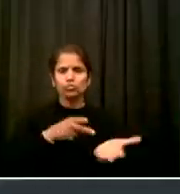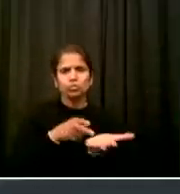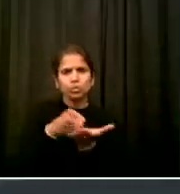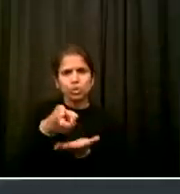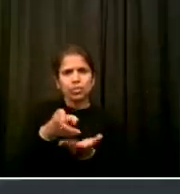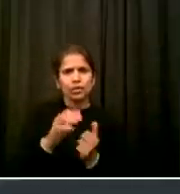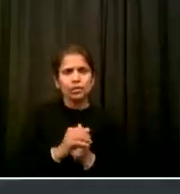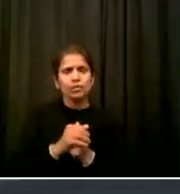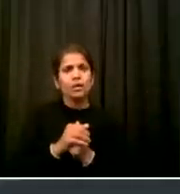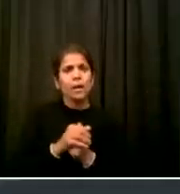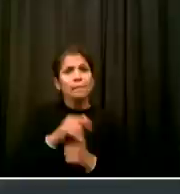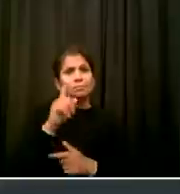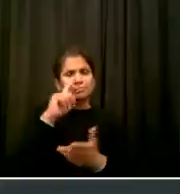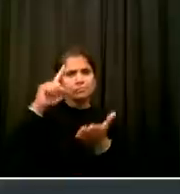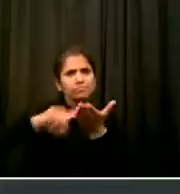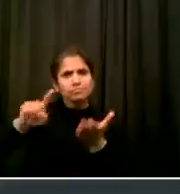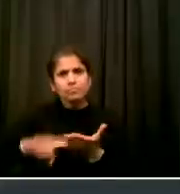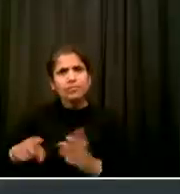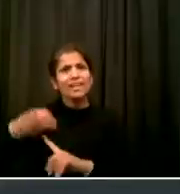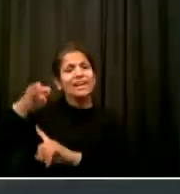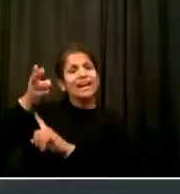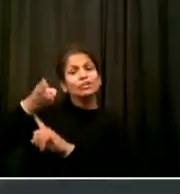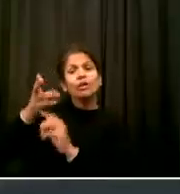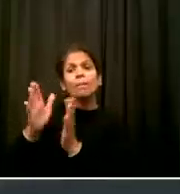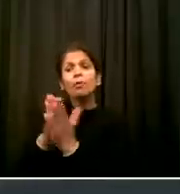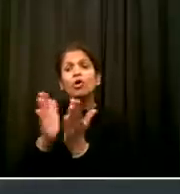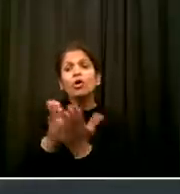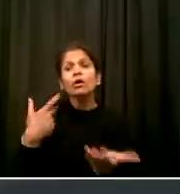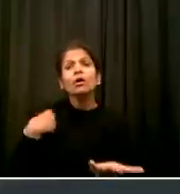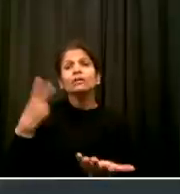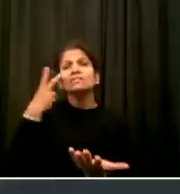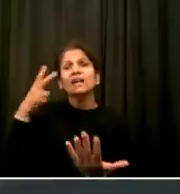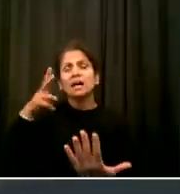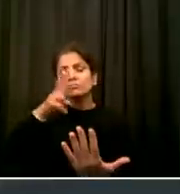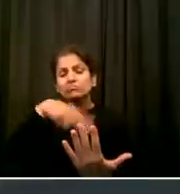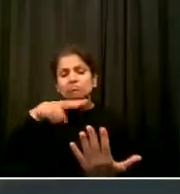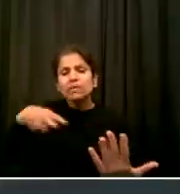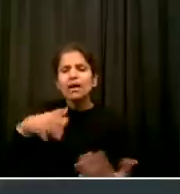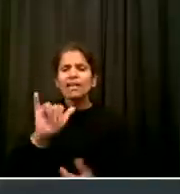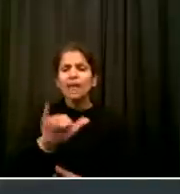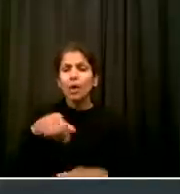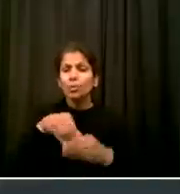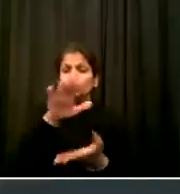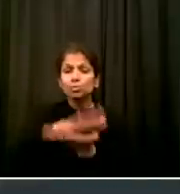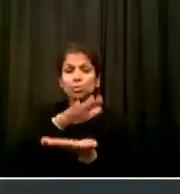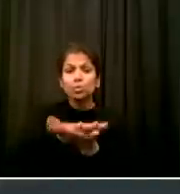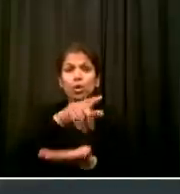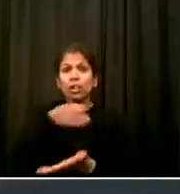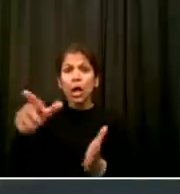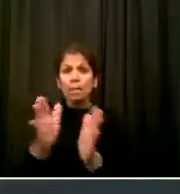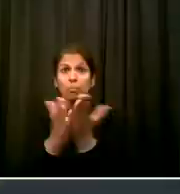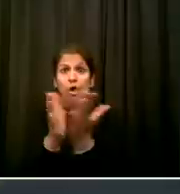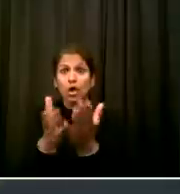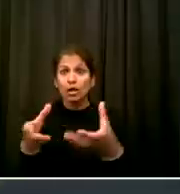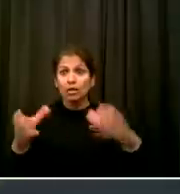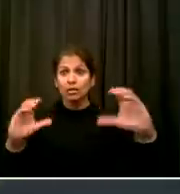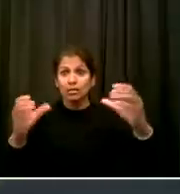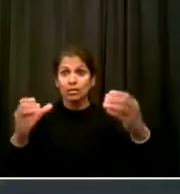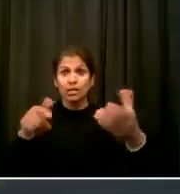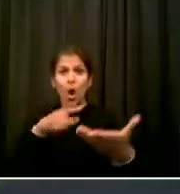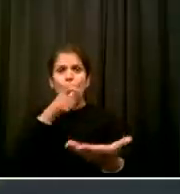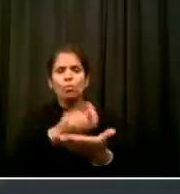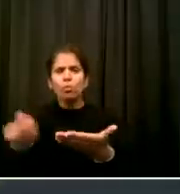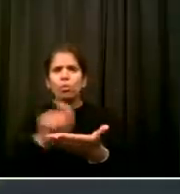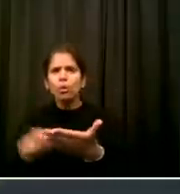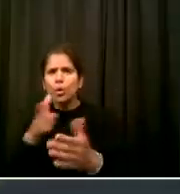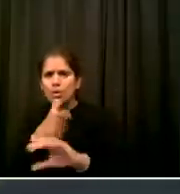perceive one another The Racial Justice and Reconciliation Commission will collect the information and stories we